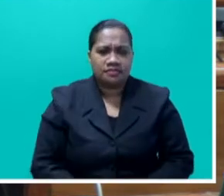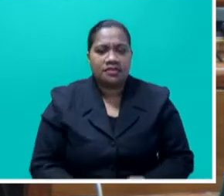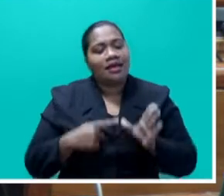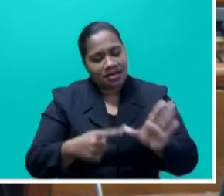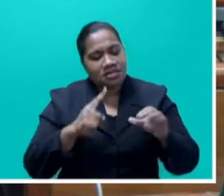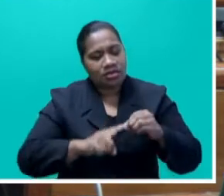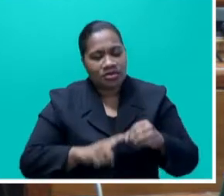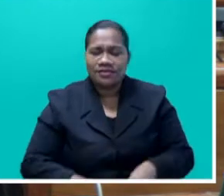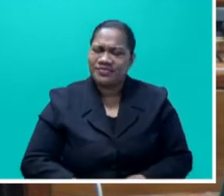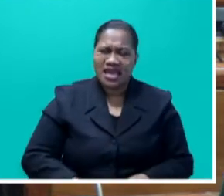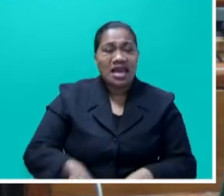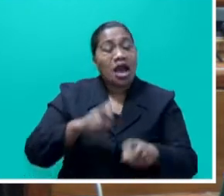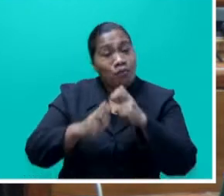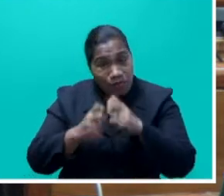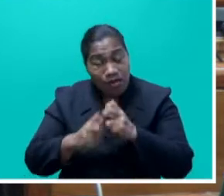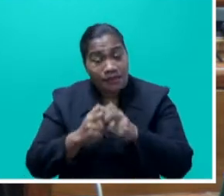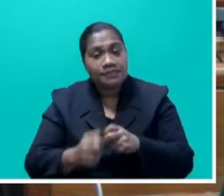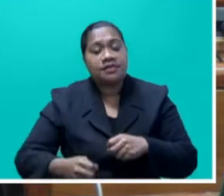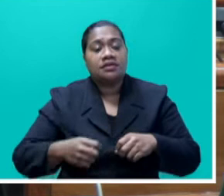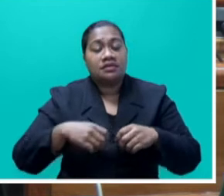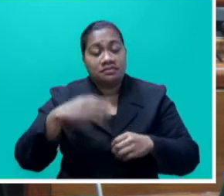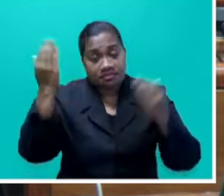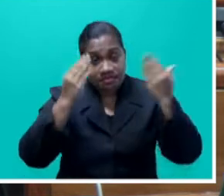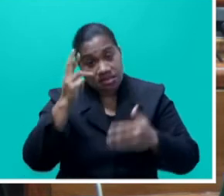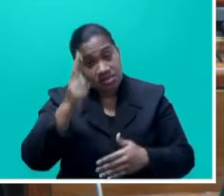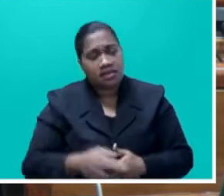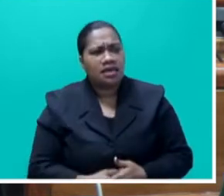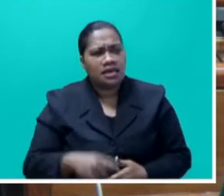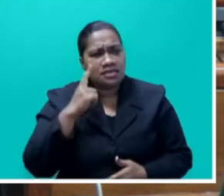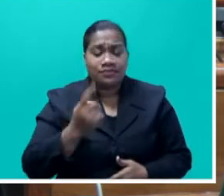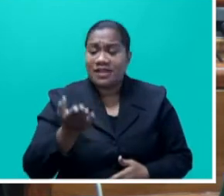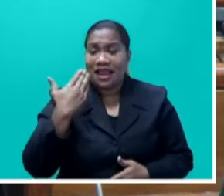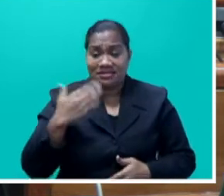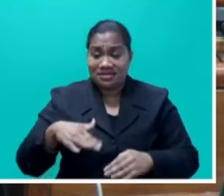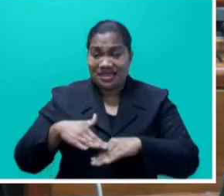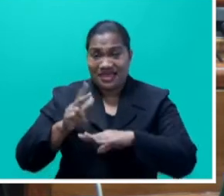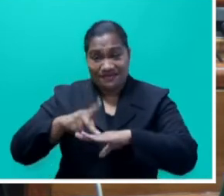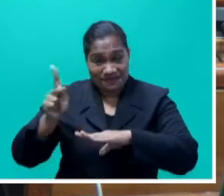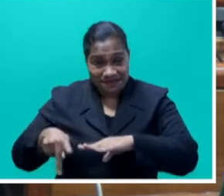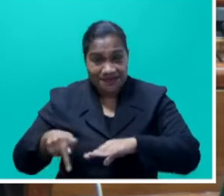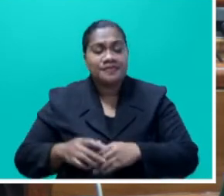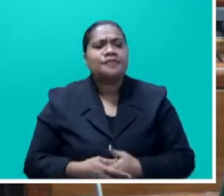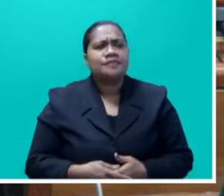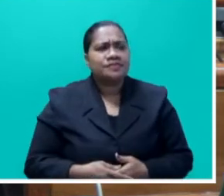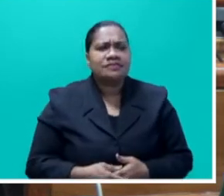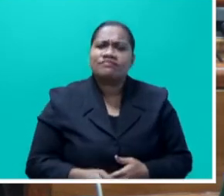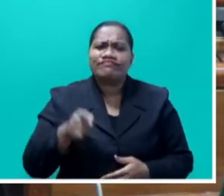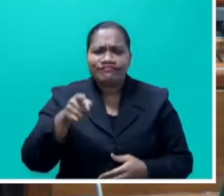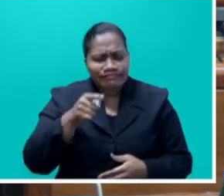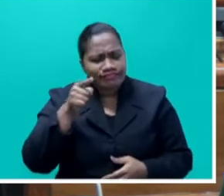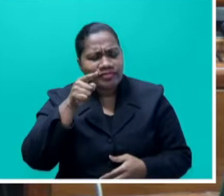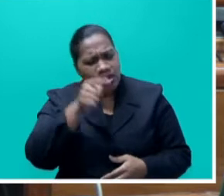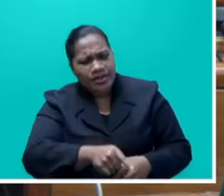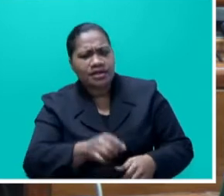problem is, the problem is, Mr Speaker say, I said in the last sitting as well, they didn't bother to read the